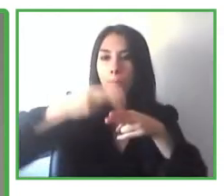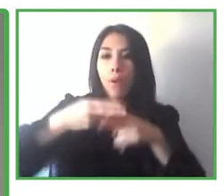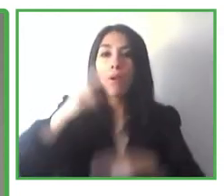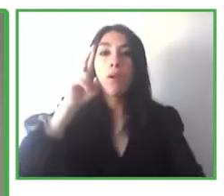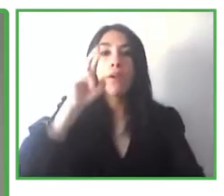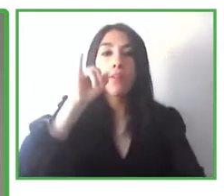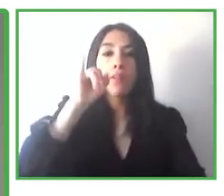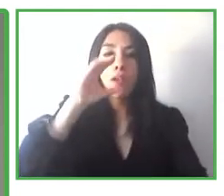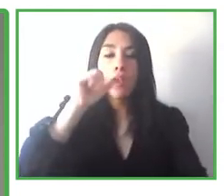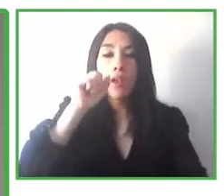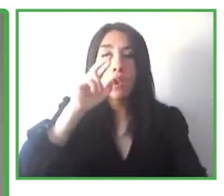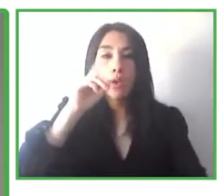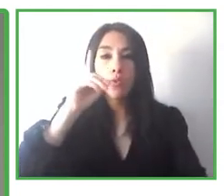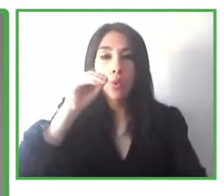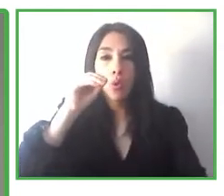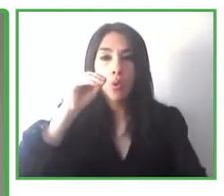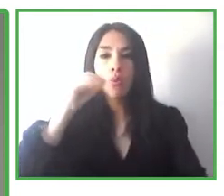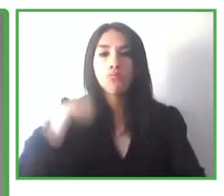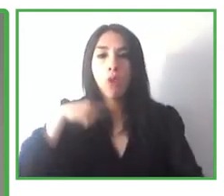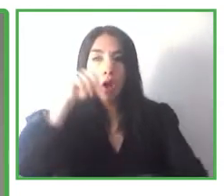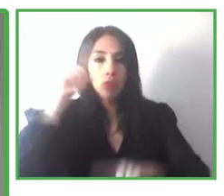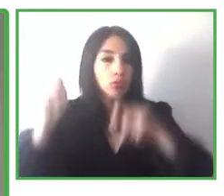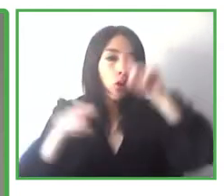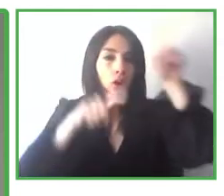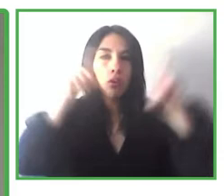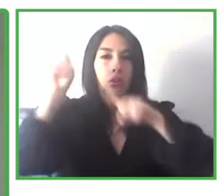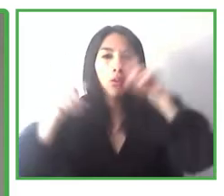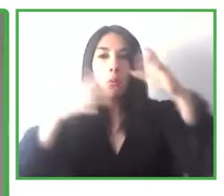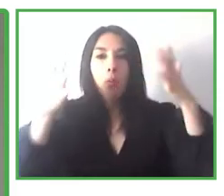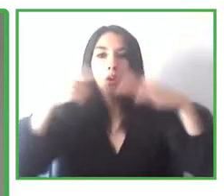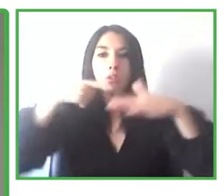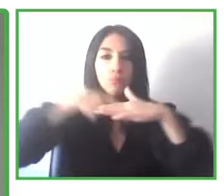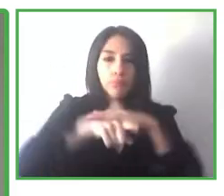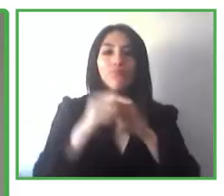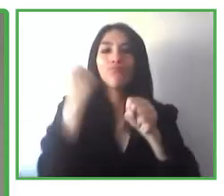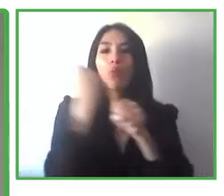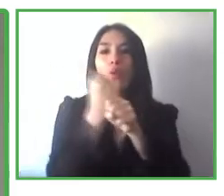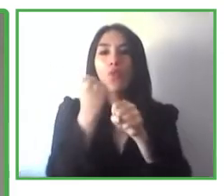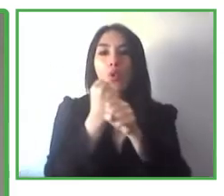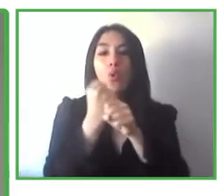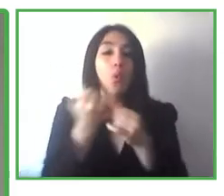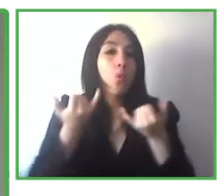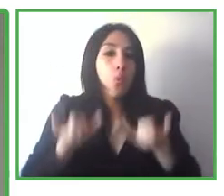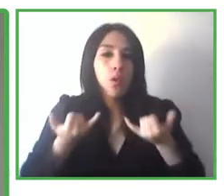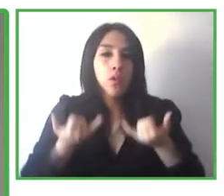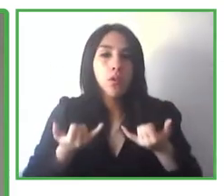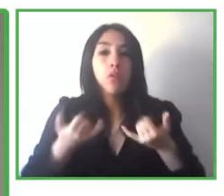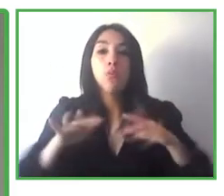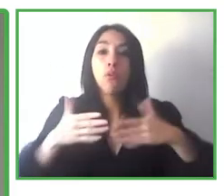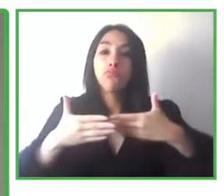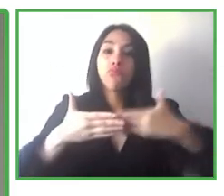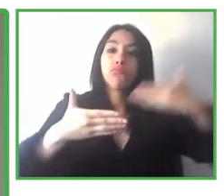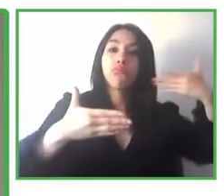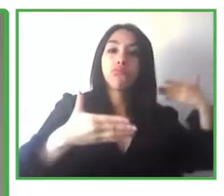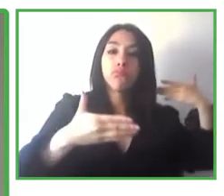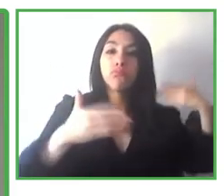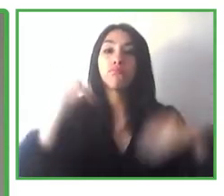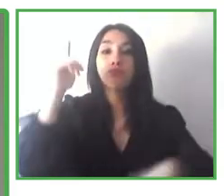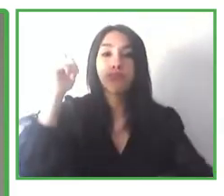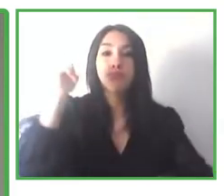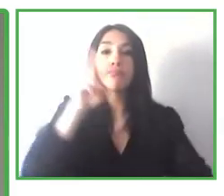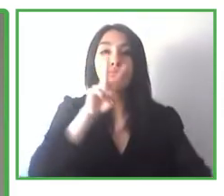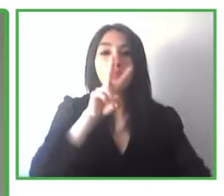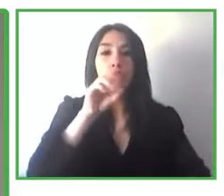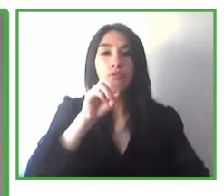I am a consultant for accessibility and I've been working on this from 2004 in the